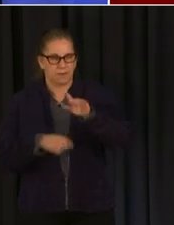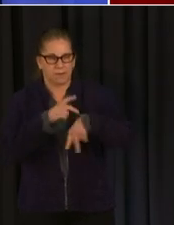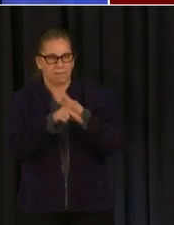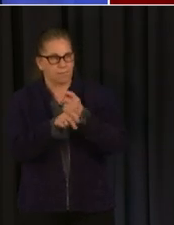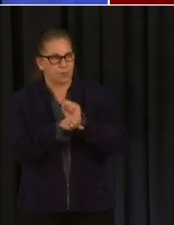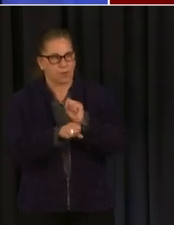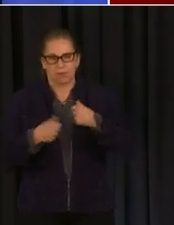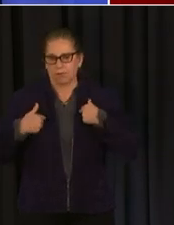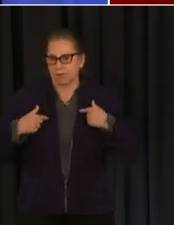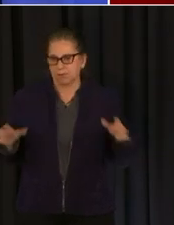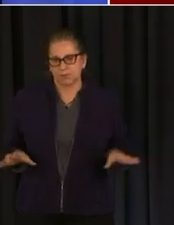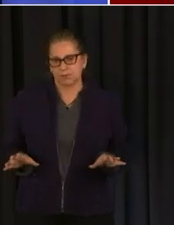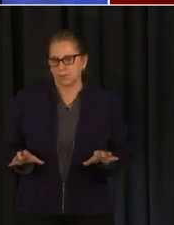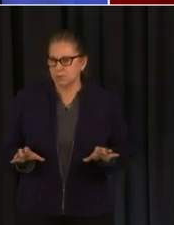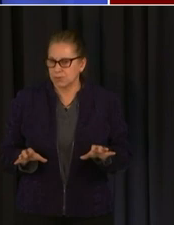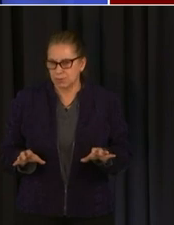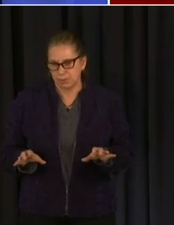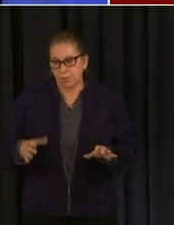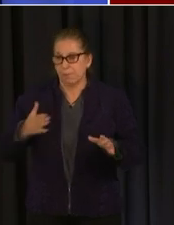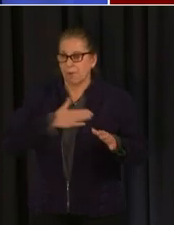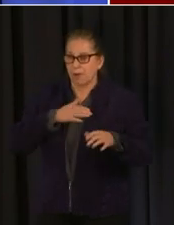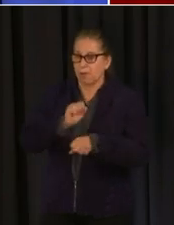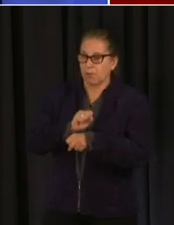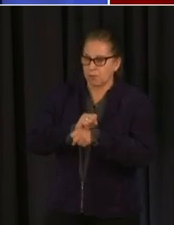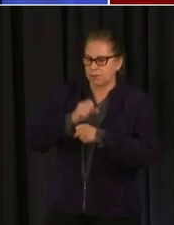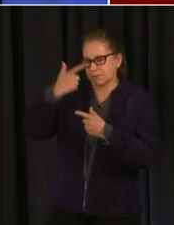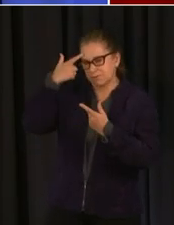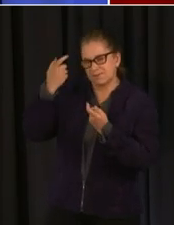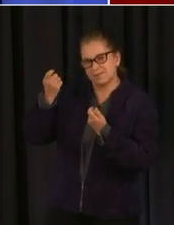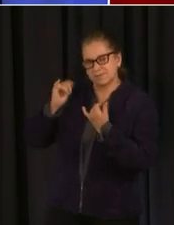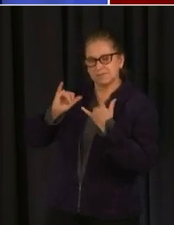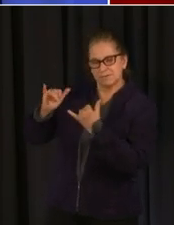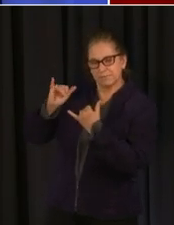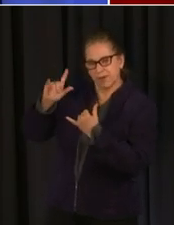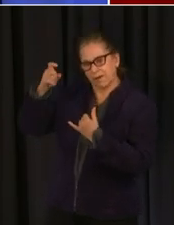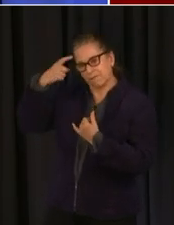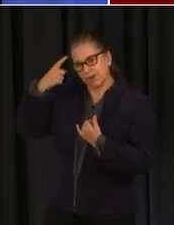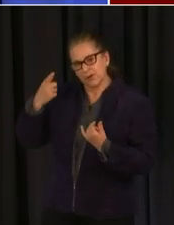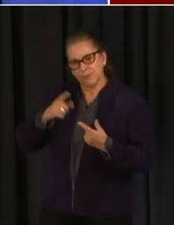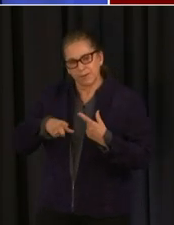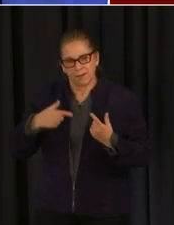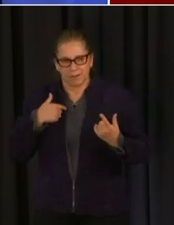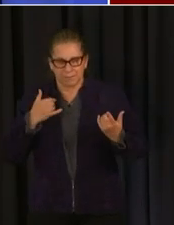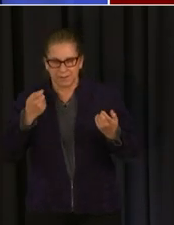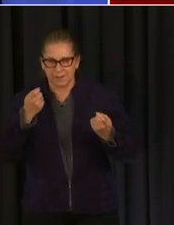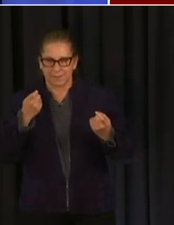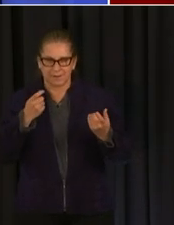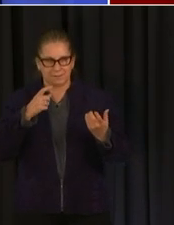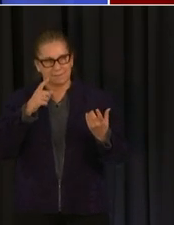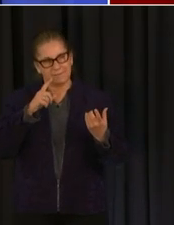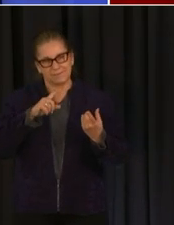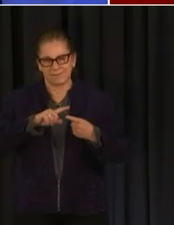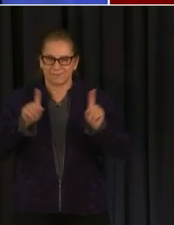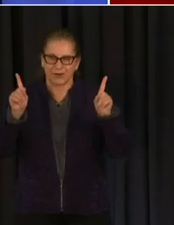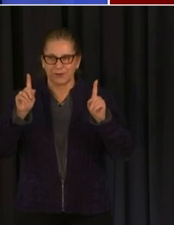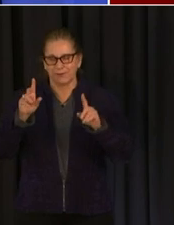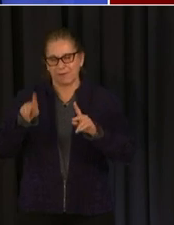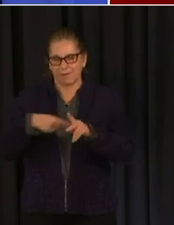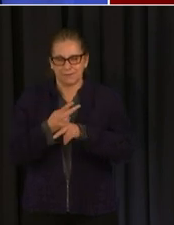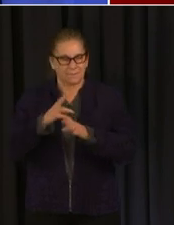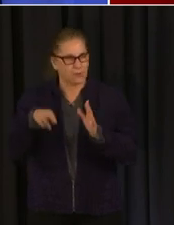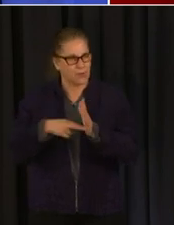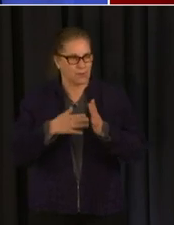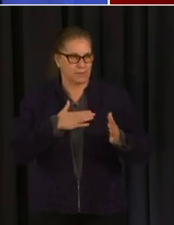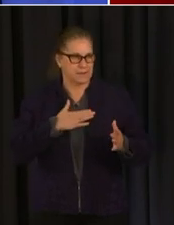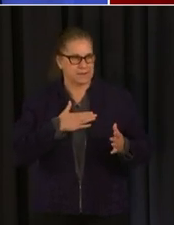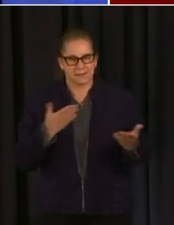haven't uh participated in any activities yet um but we will be active participants yes sir thanks just to